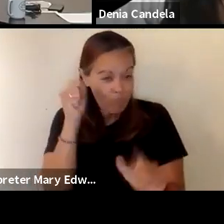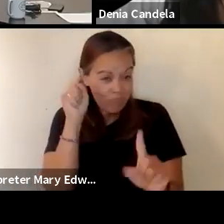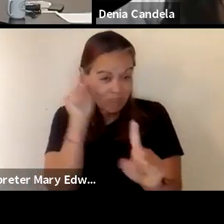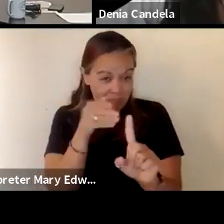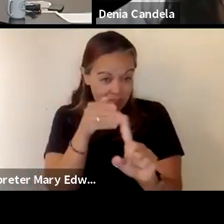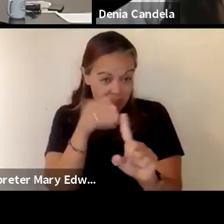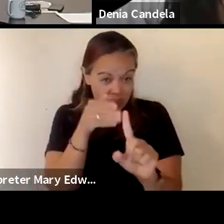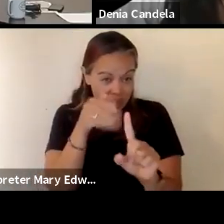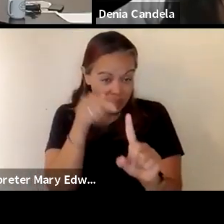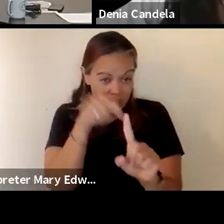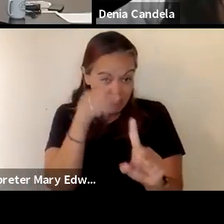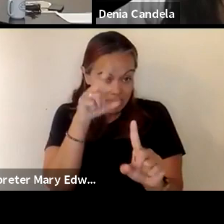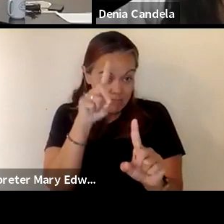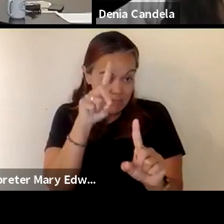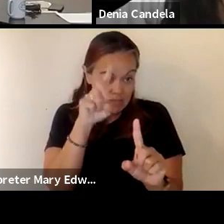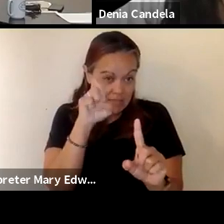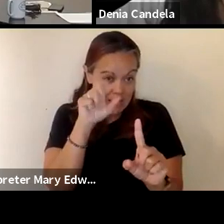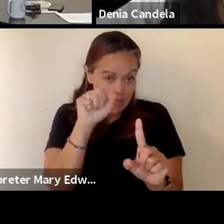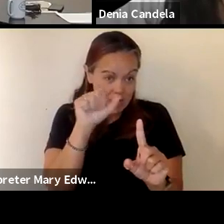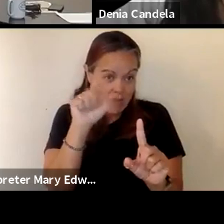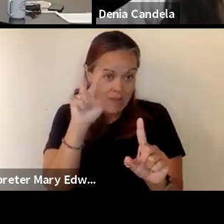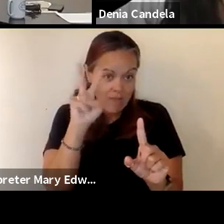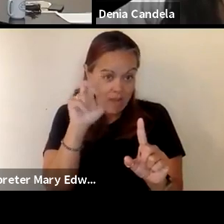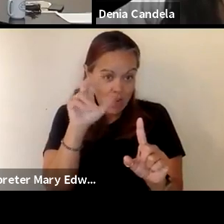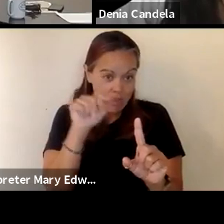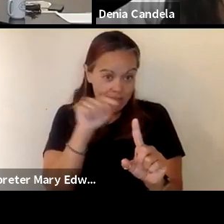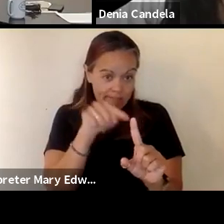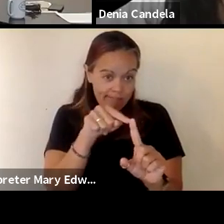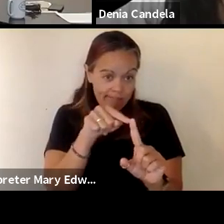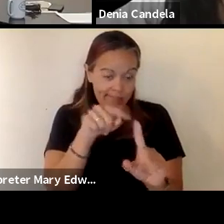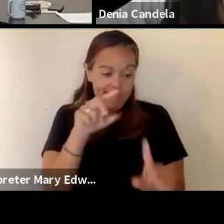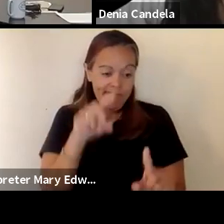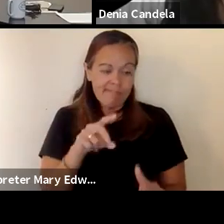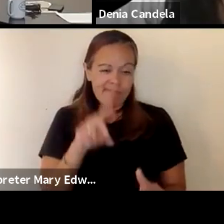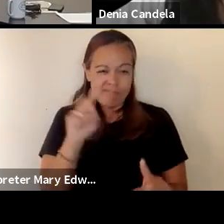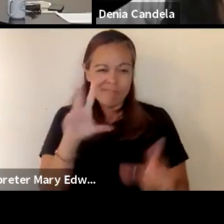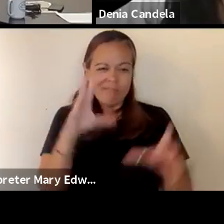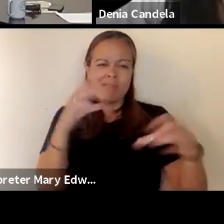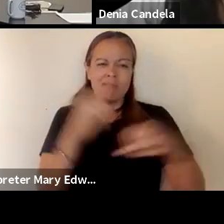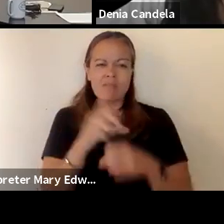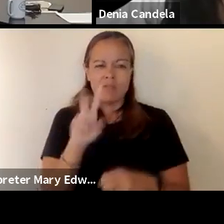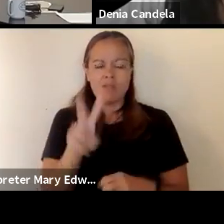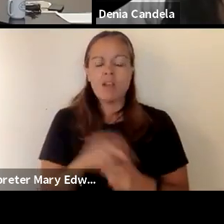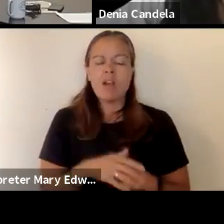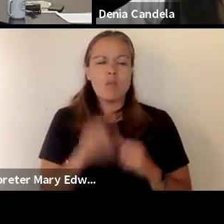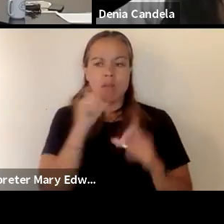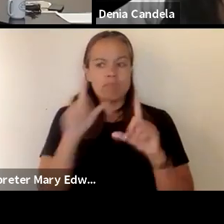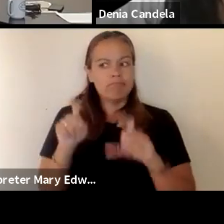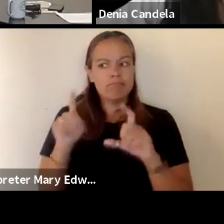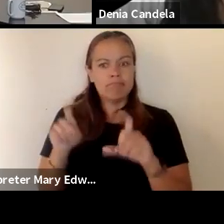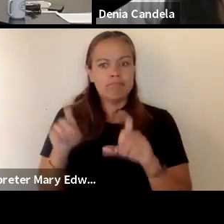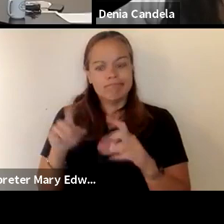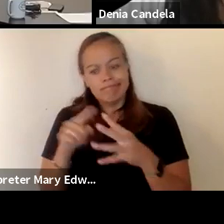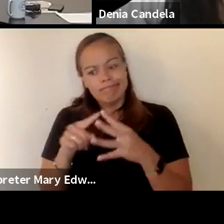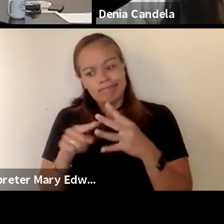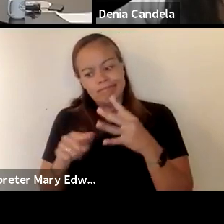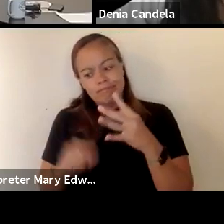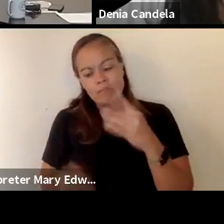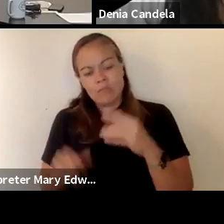up are definitely the delta variant we are not uh testing all the different um